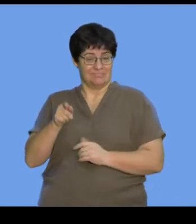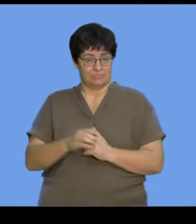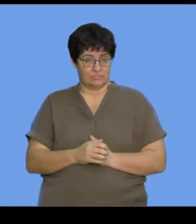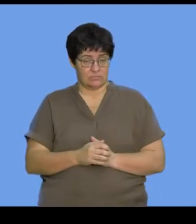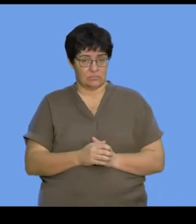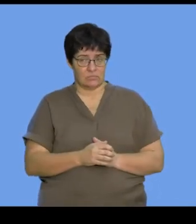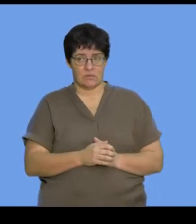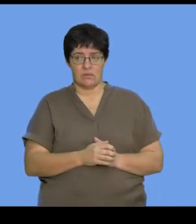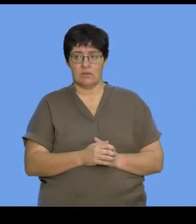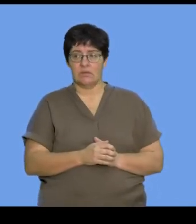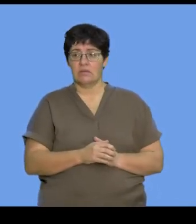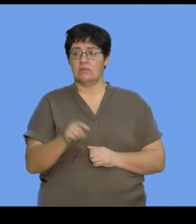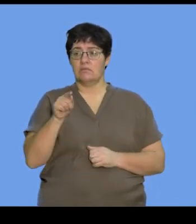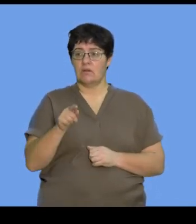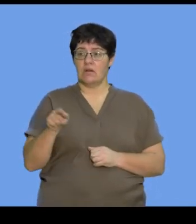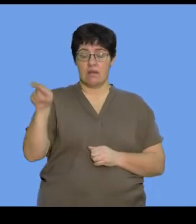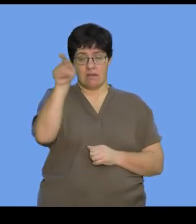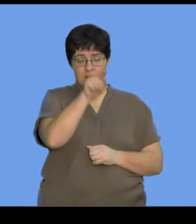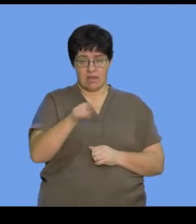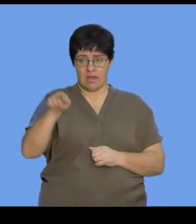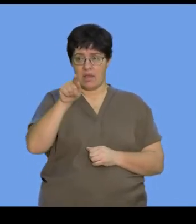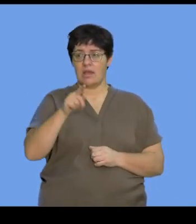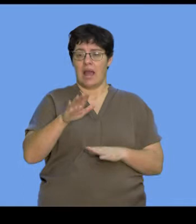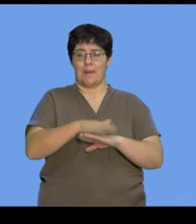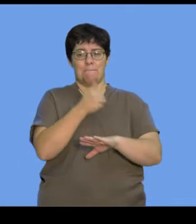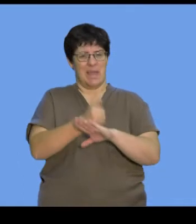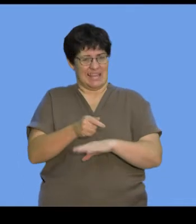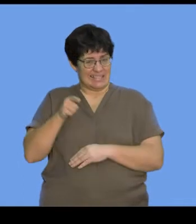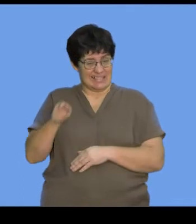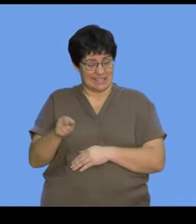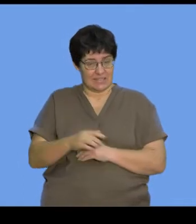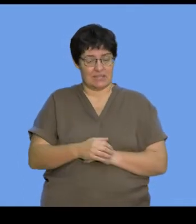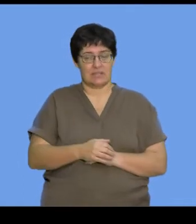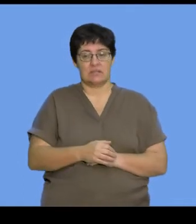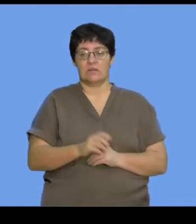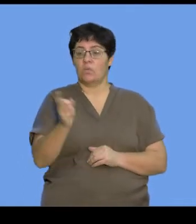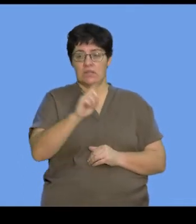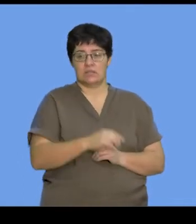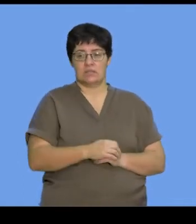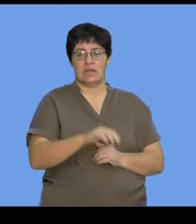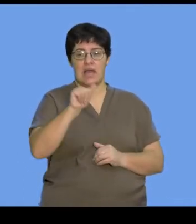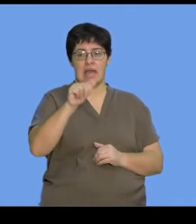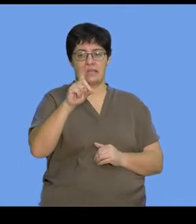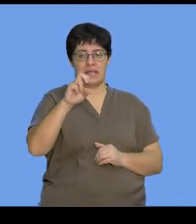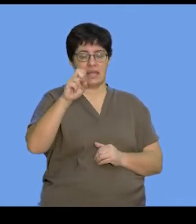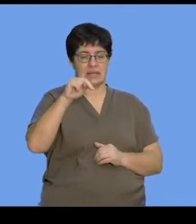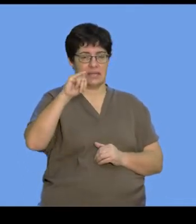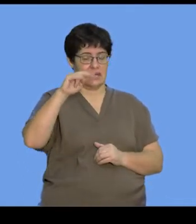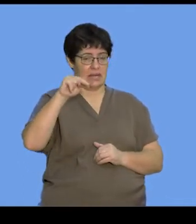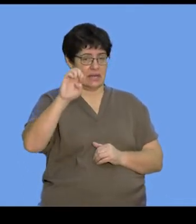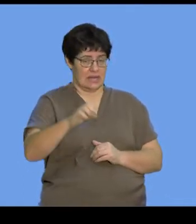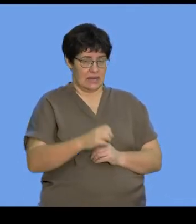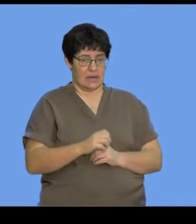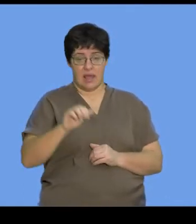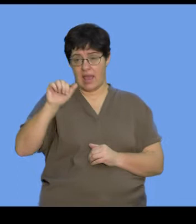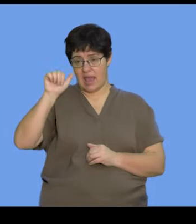And these nitrogenous bases, which we refer to sometimes as bases, are adenine. And we often